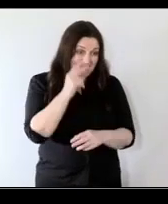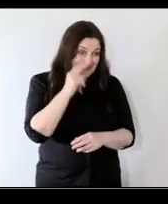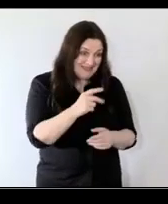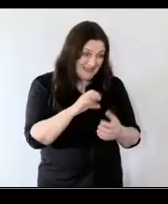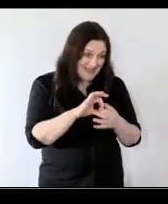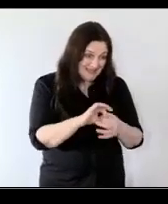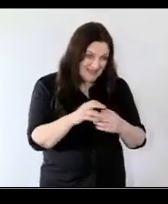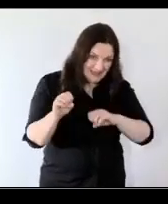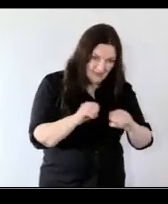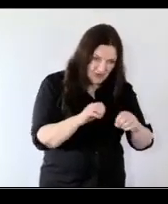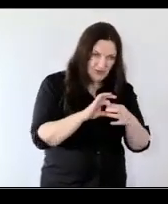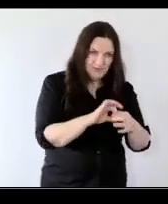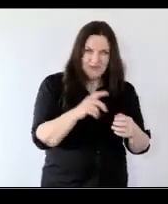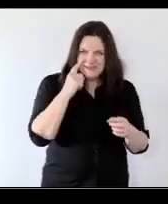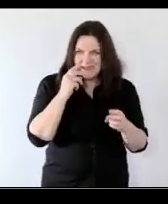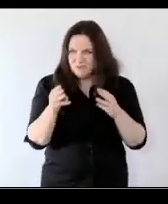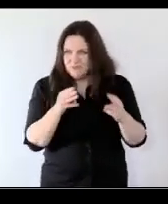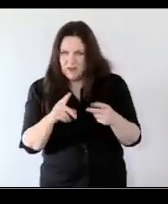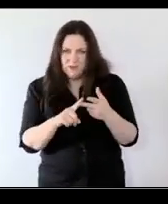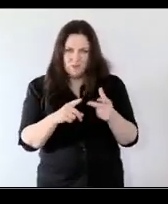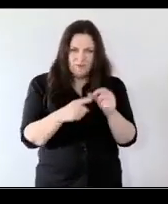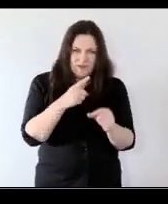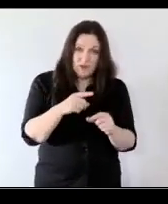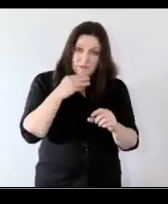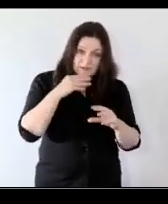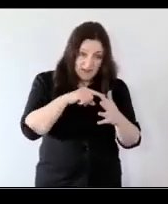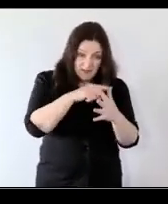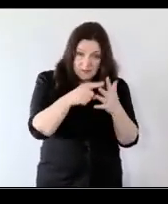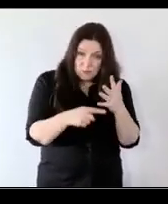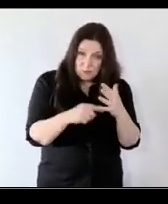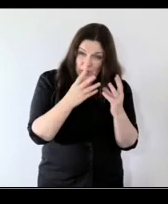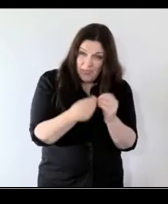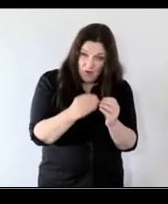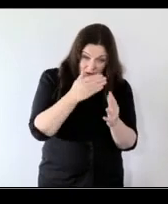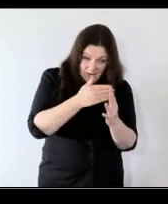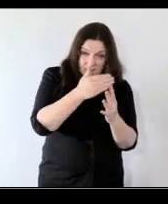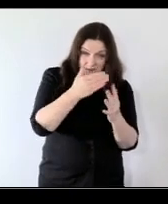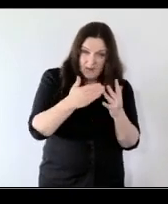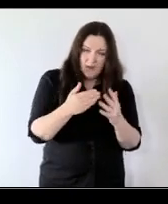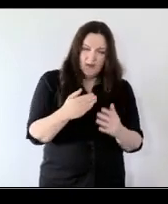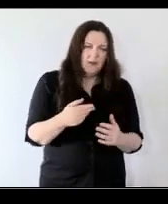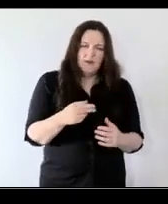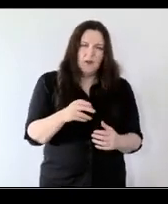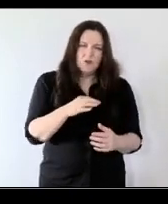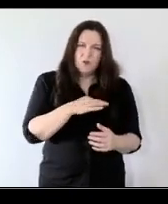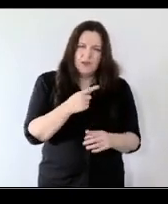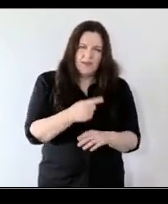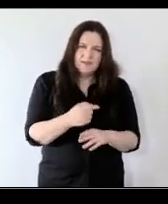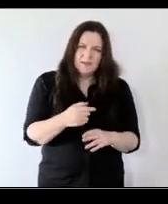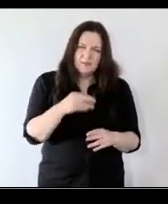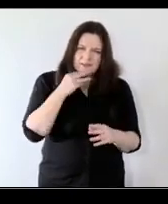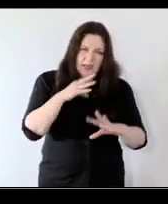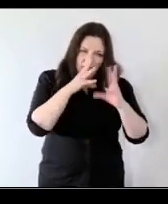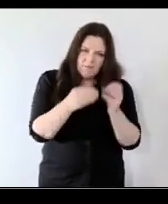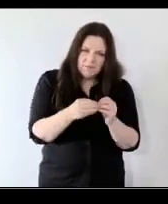practitioner and they're referred to this does that package of stuff help and we're not very good at that yet but we will get